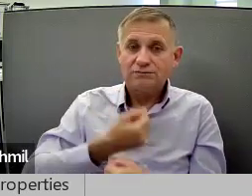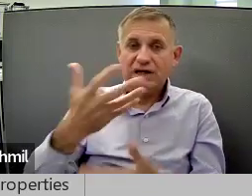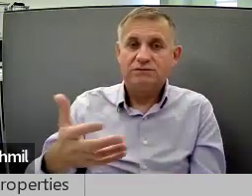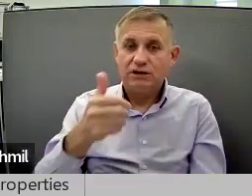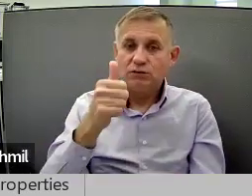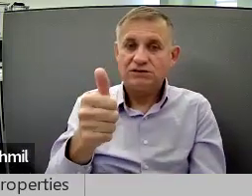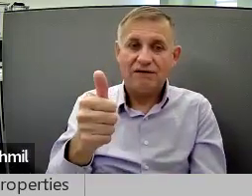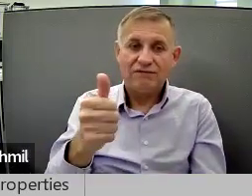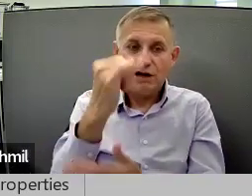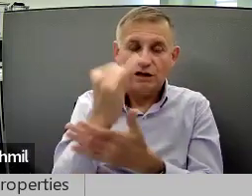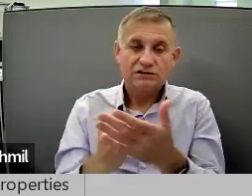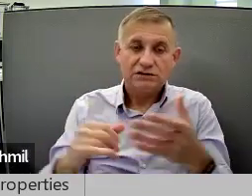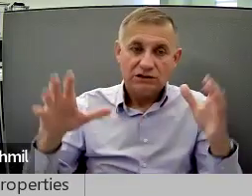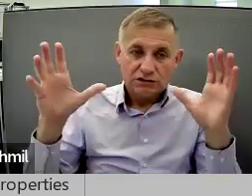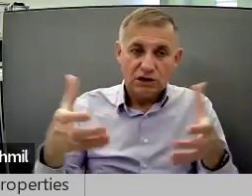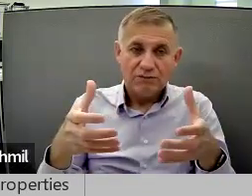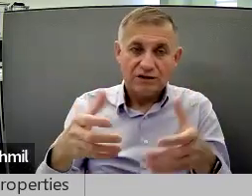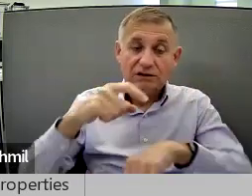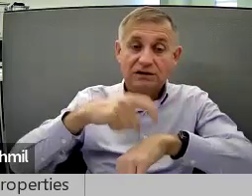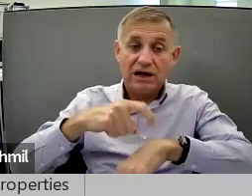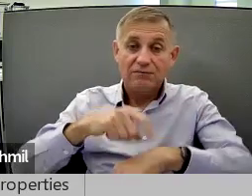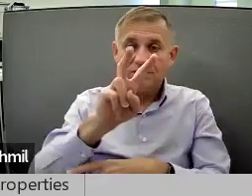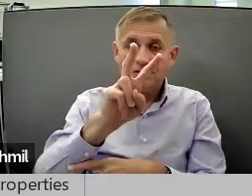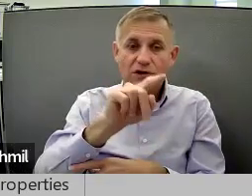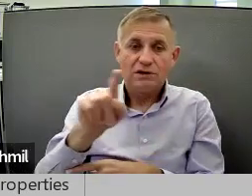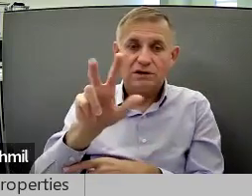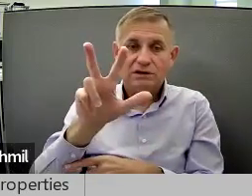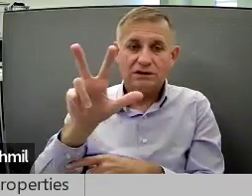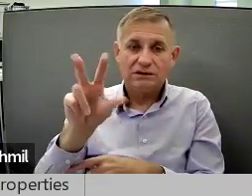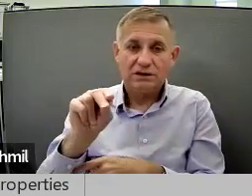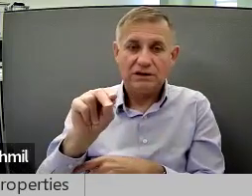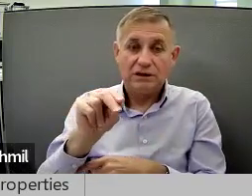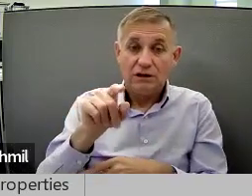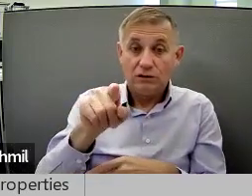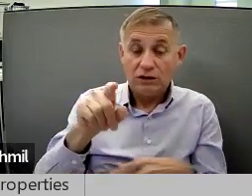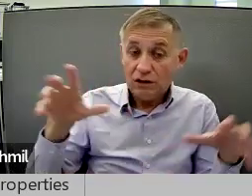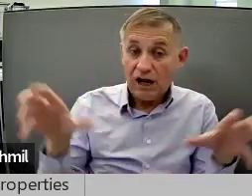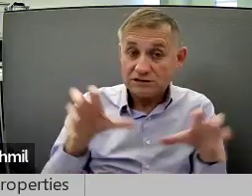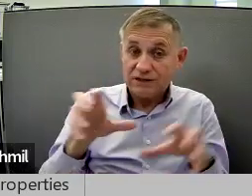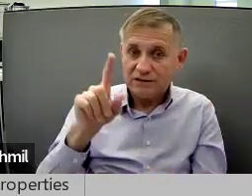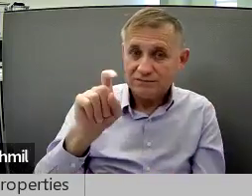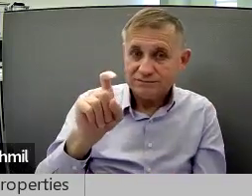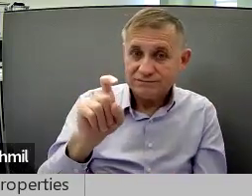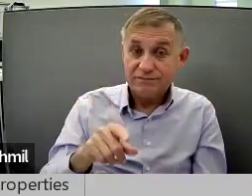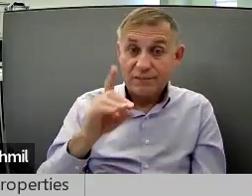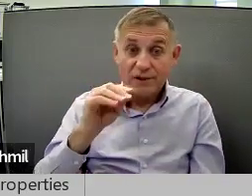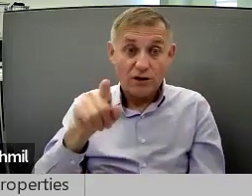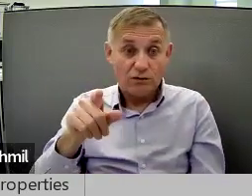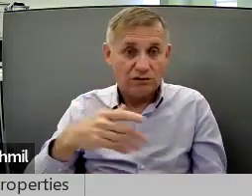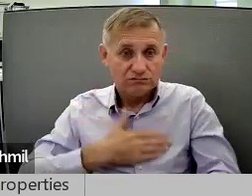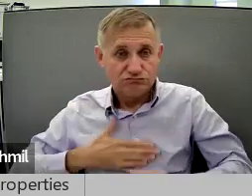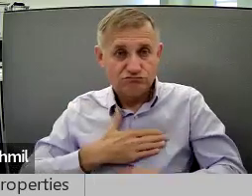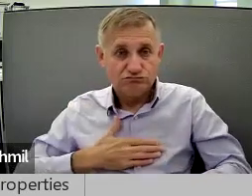and Express Yourself Art Collaboration from 2 to 3.30 p.m. Are you creative?